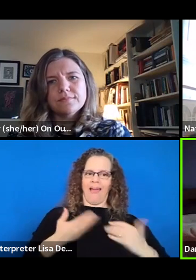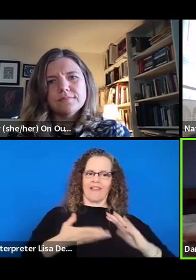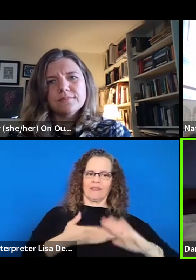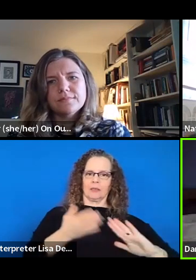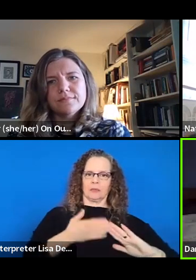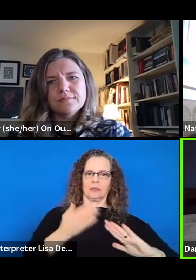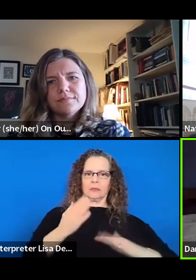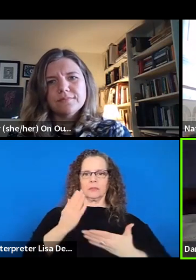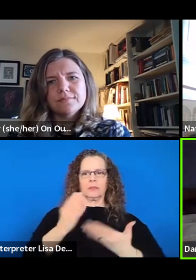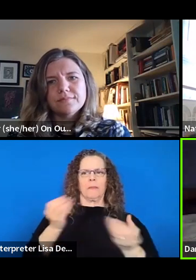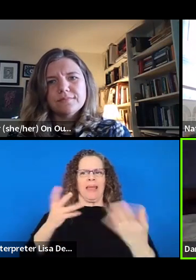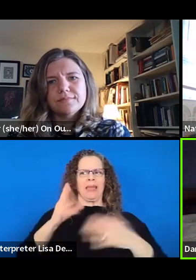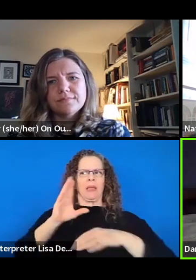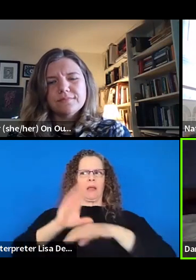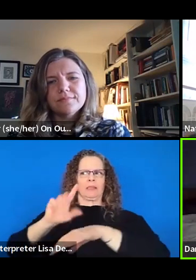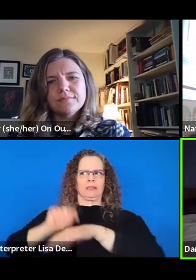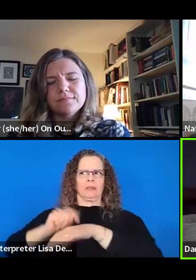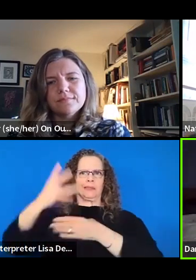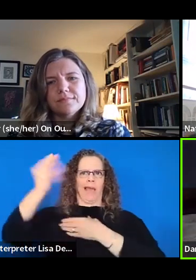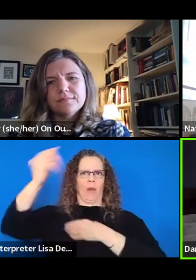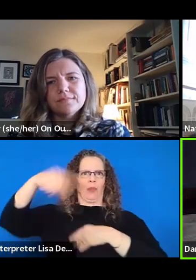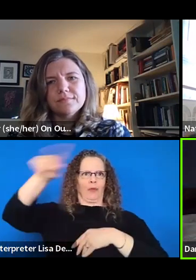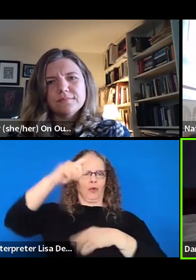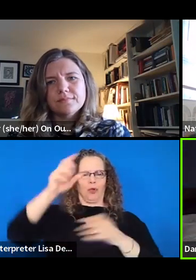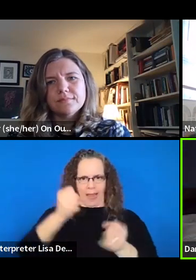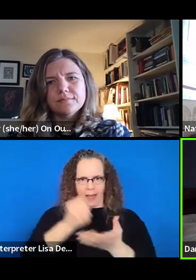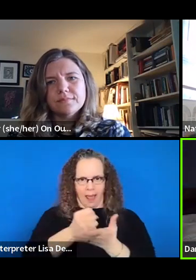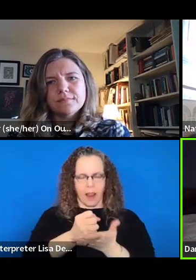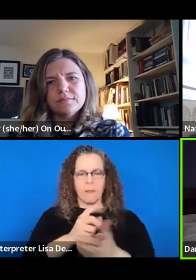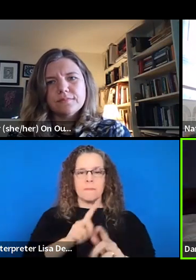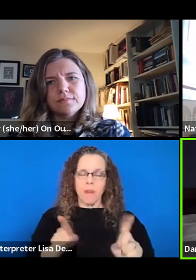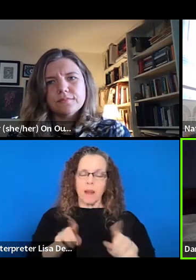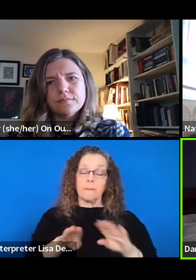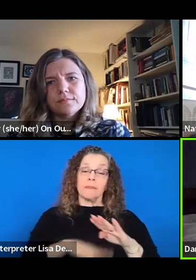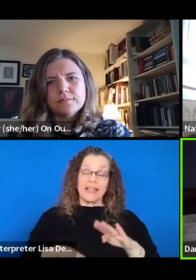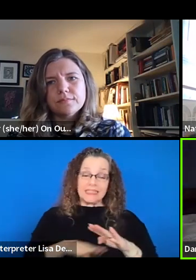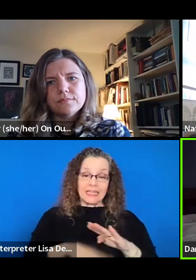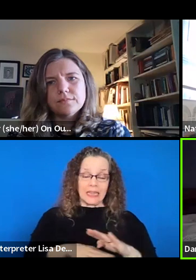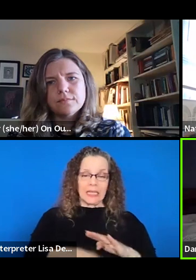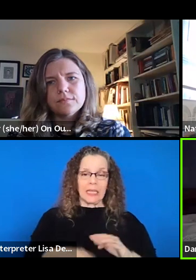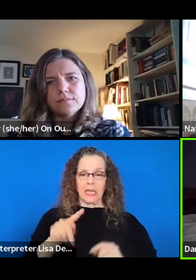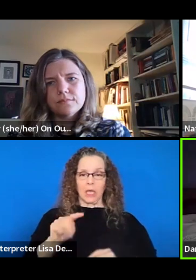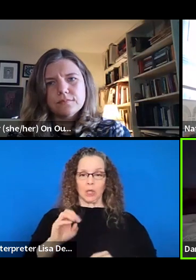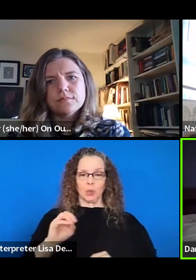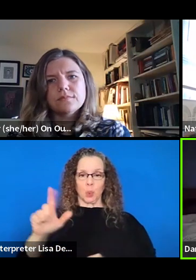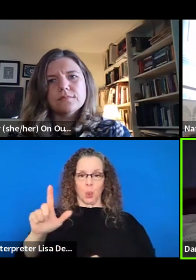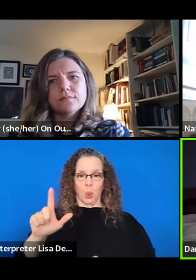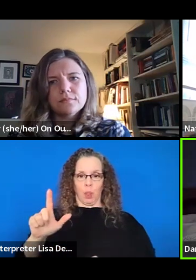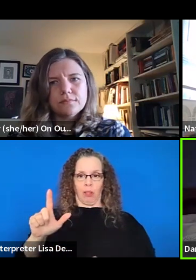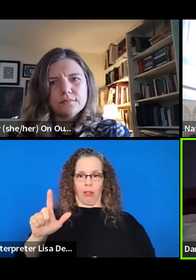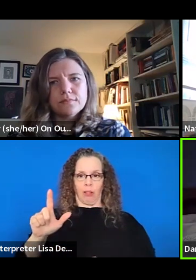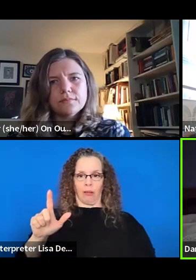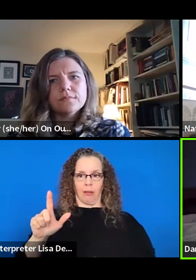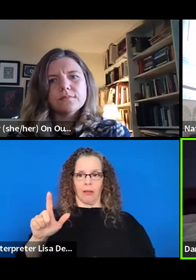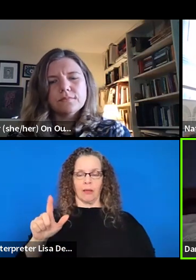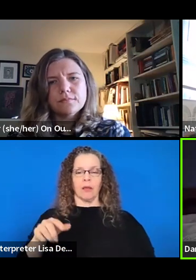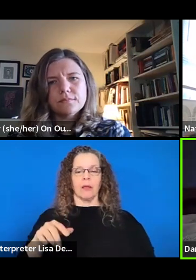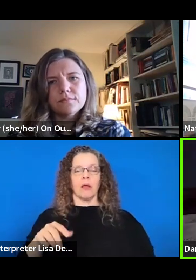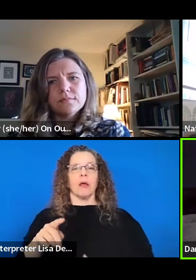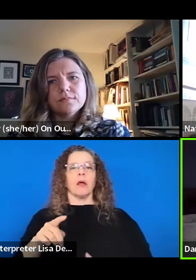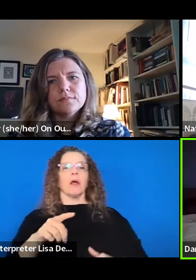consultants out there who can help you put it together, but essentially it is a tool that defines a range of pay